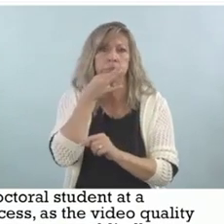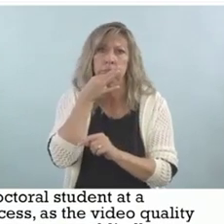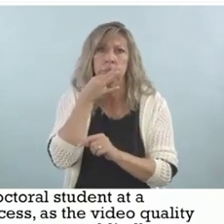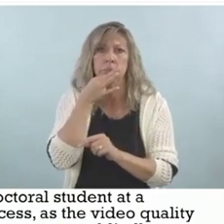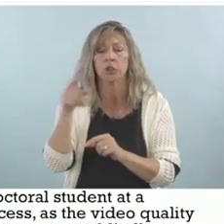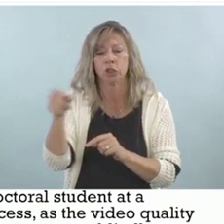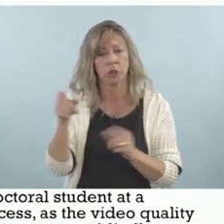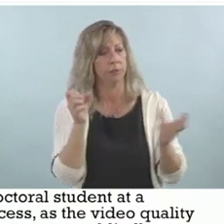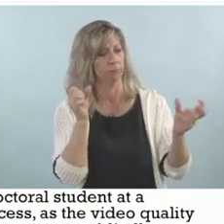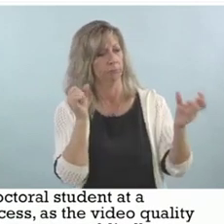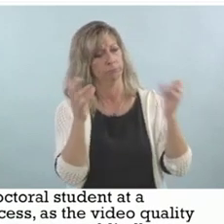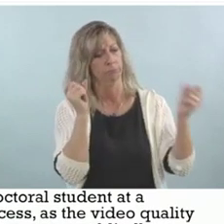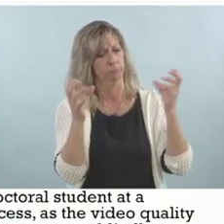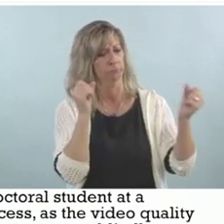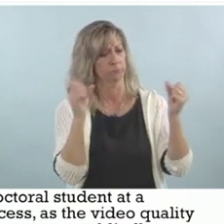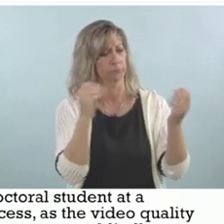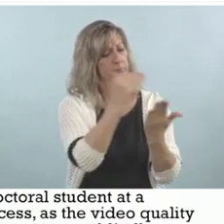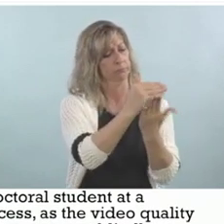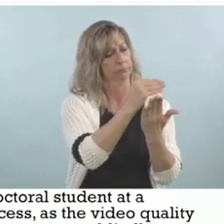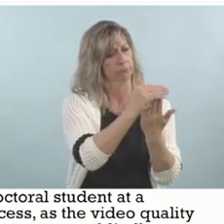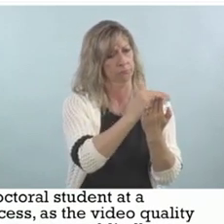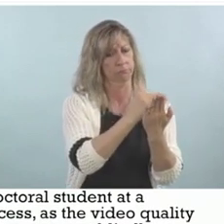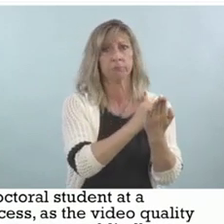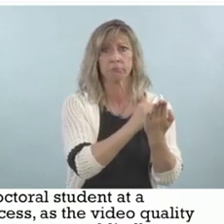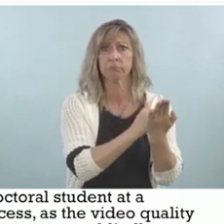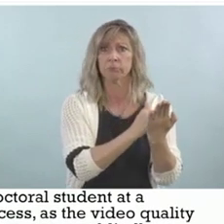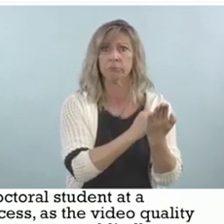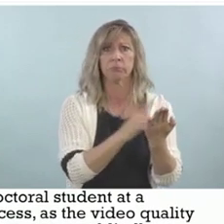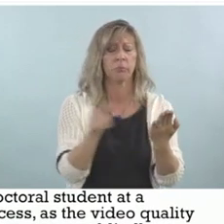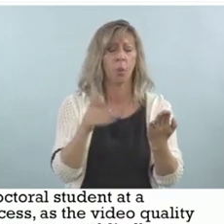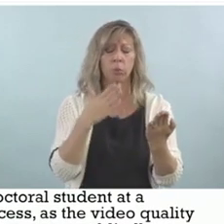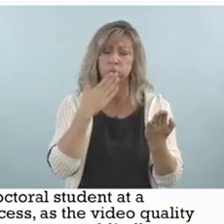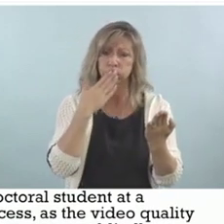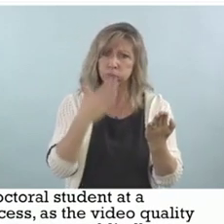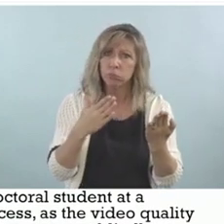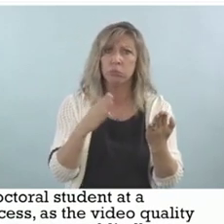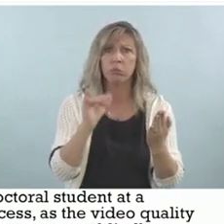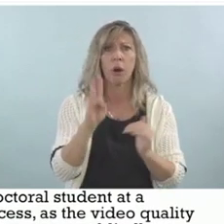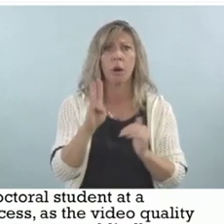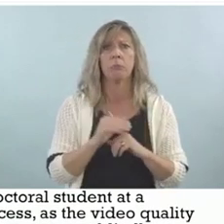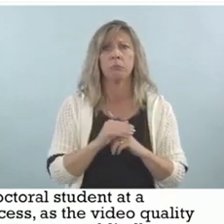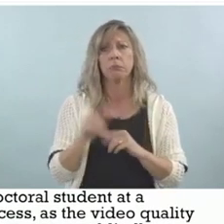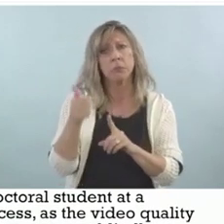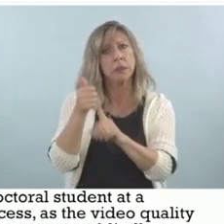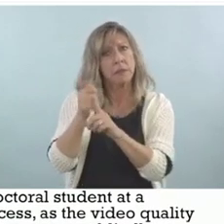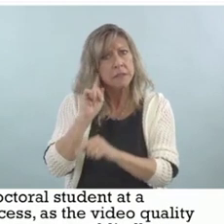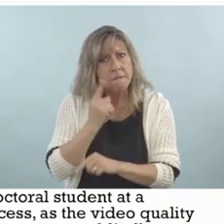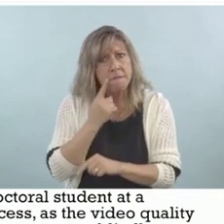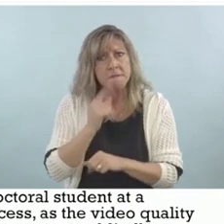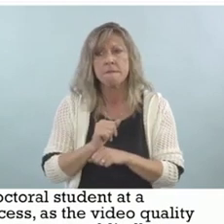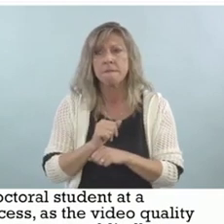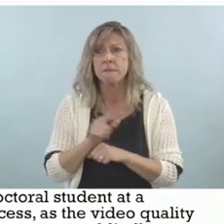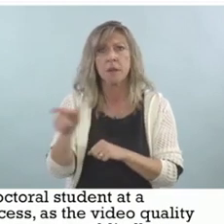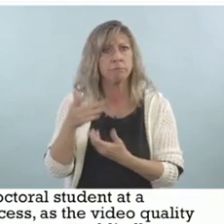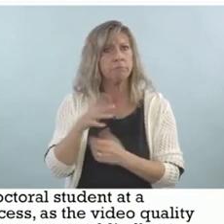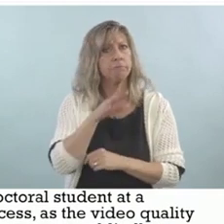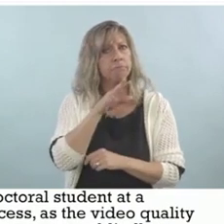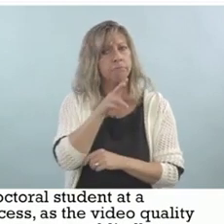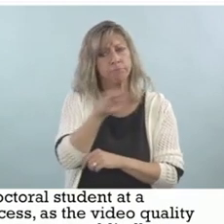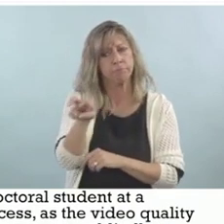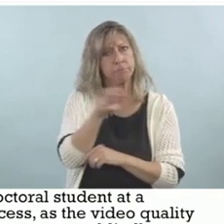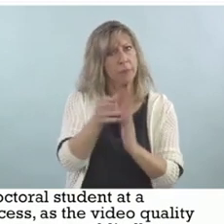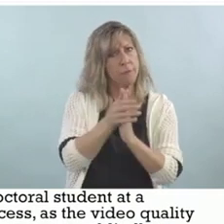job, but she's deaf herself. She knows English well, and she did the interpretation,